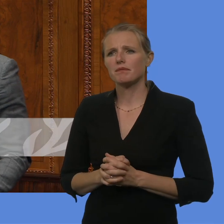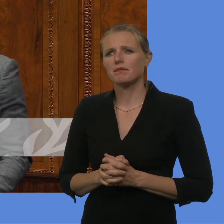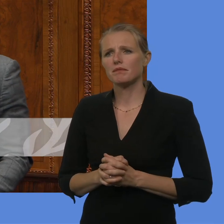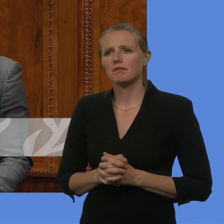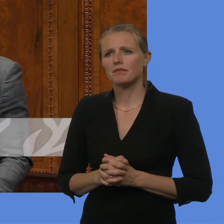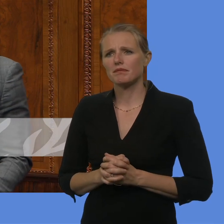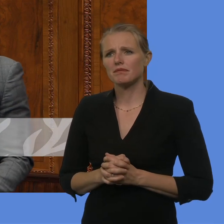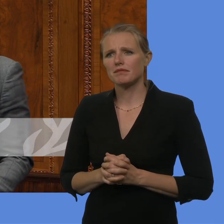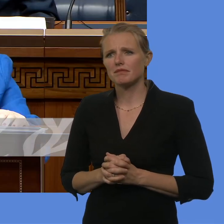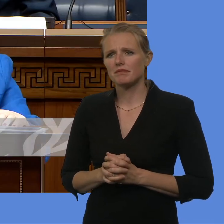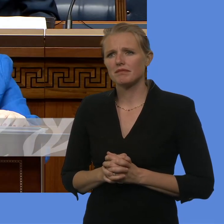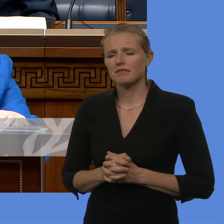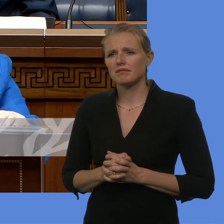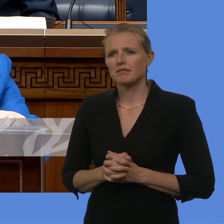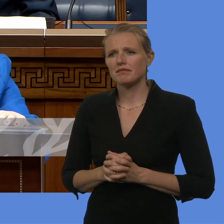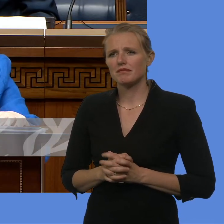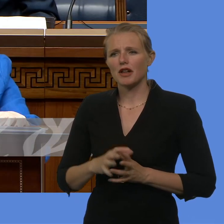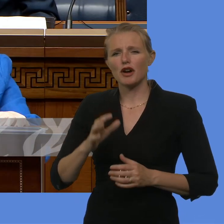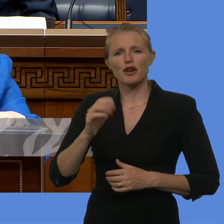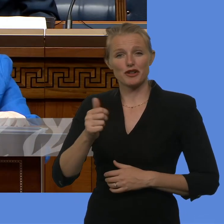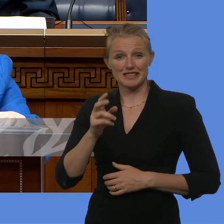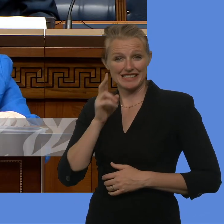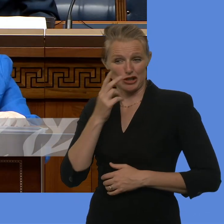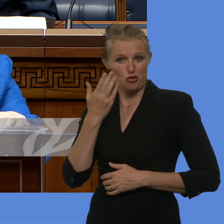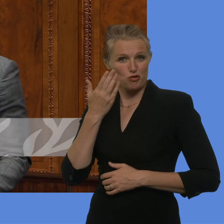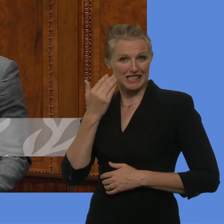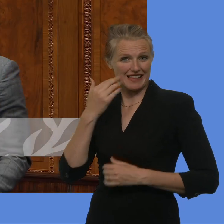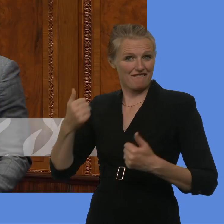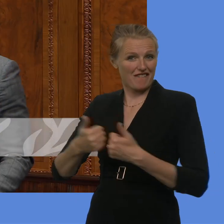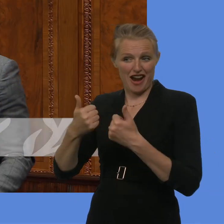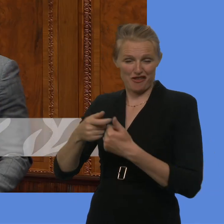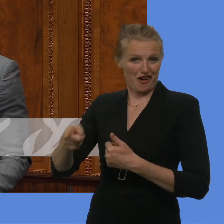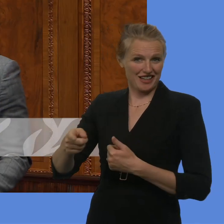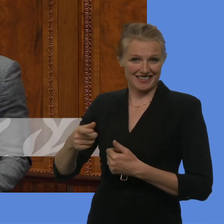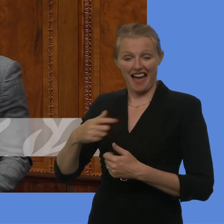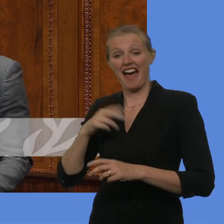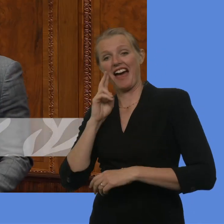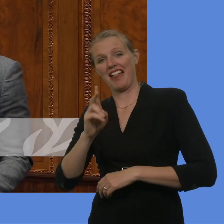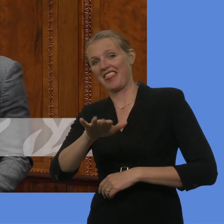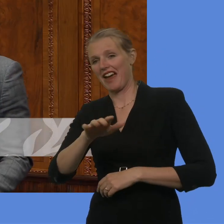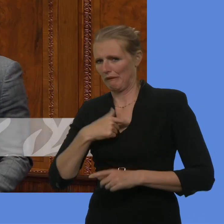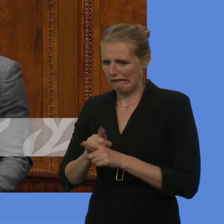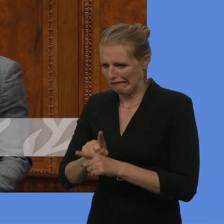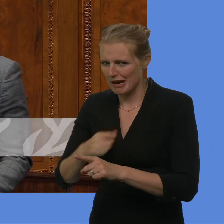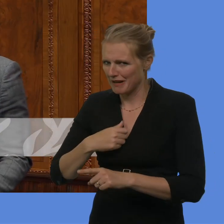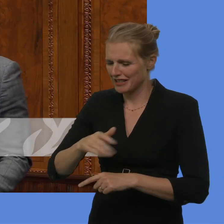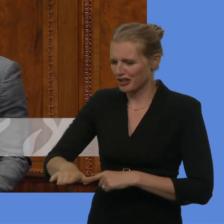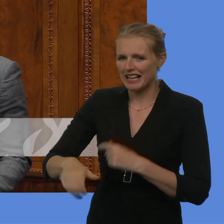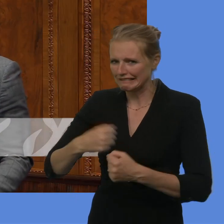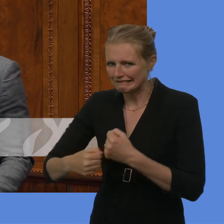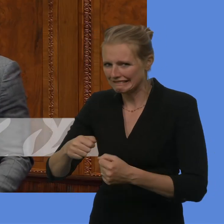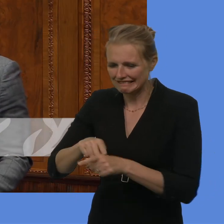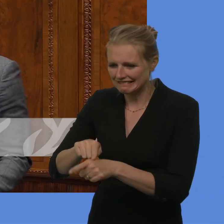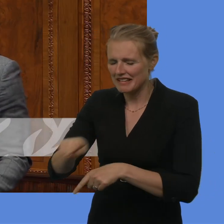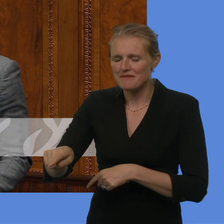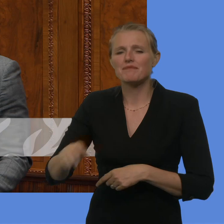see I was too busy volunteering after we fell in the foreground. What's the first minister's assessment of a requirement for ministers and the executive to